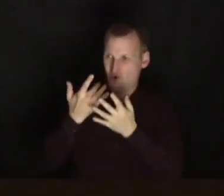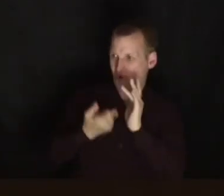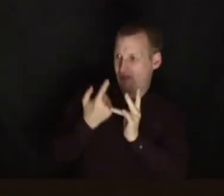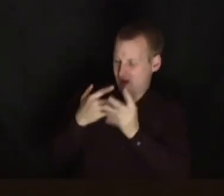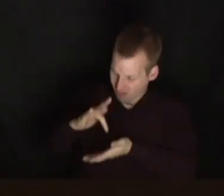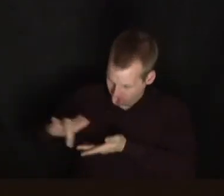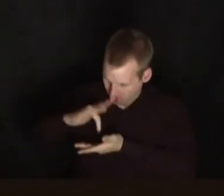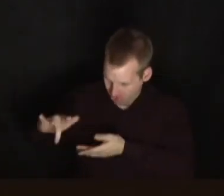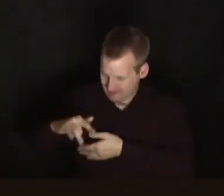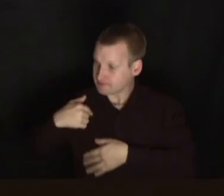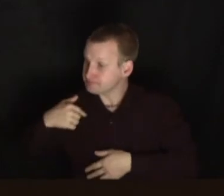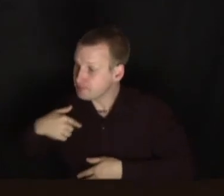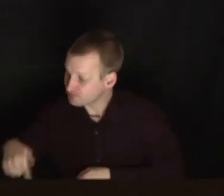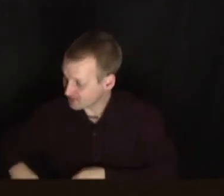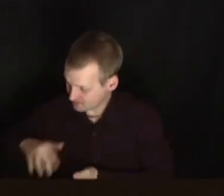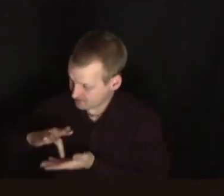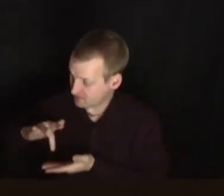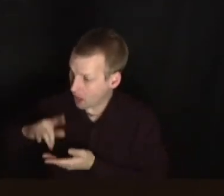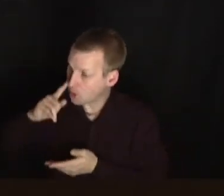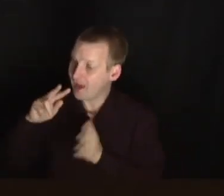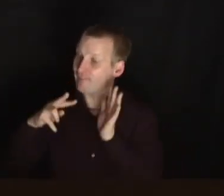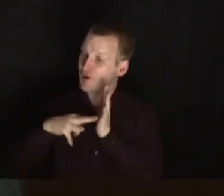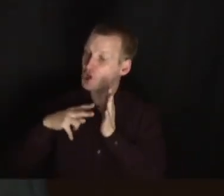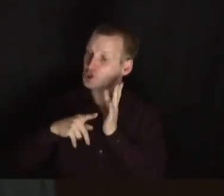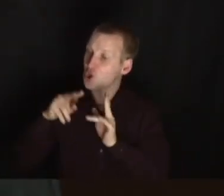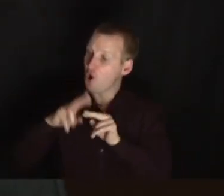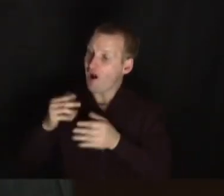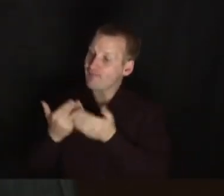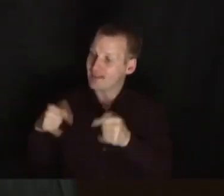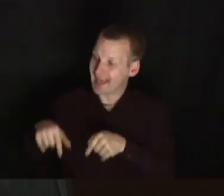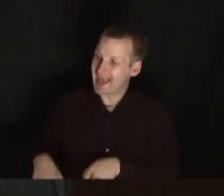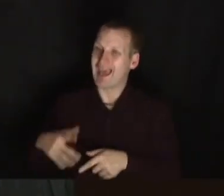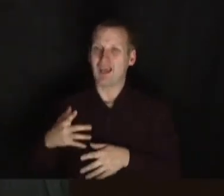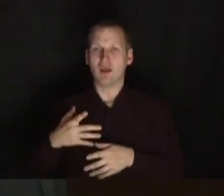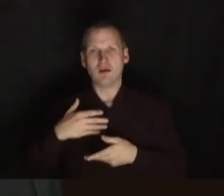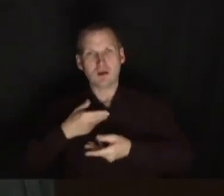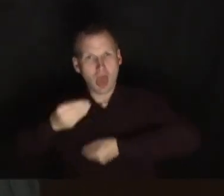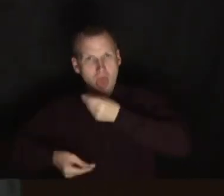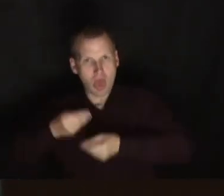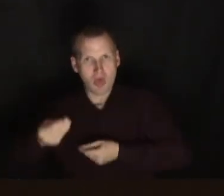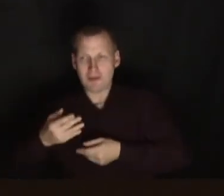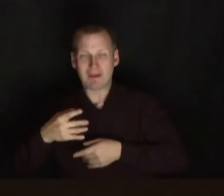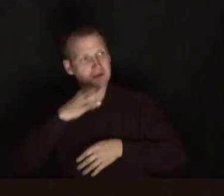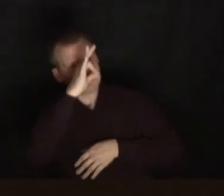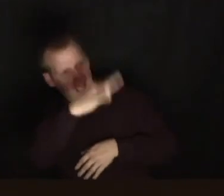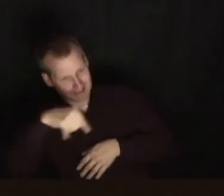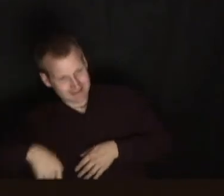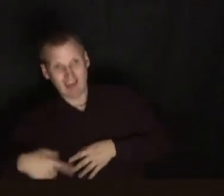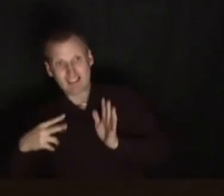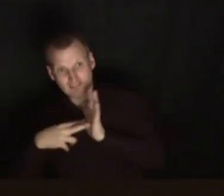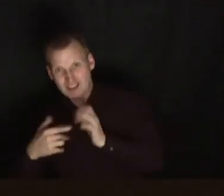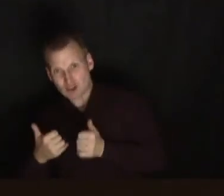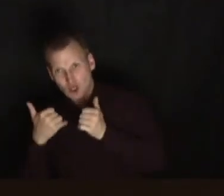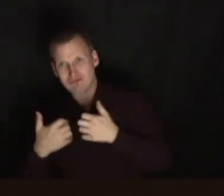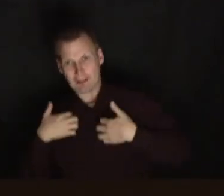I just explained to my child, this is what I'm doing. I'm seeing. I don't understand this verse. I'm going to ask someone about it. Or hey, this verse is really great. It's really